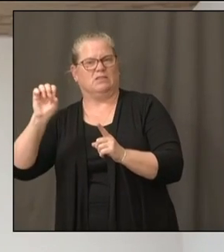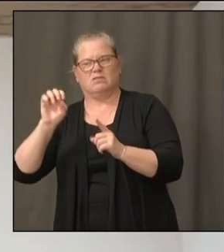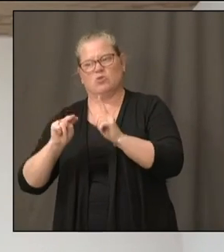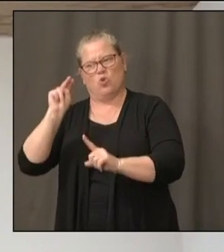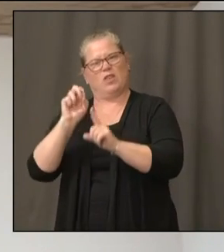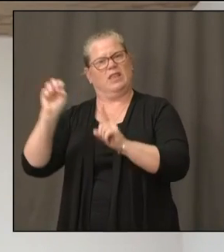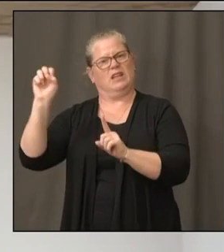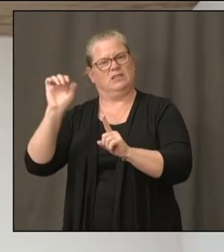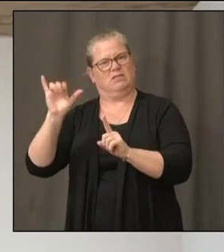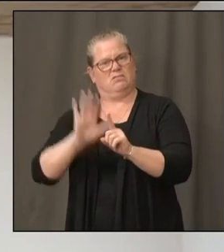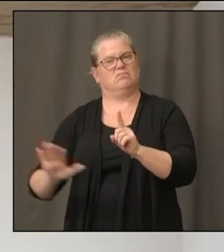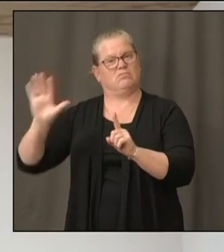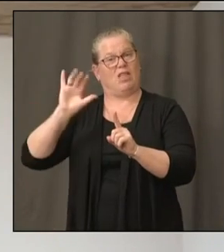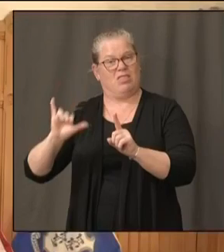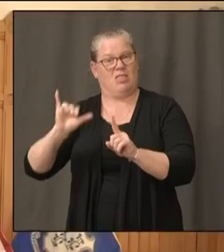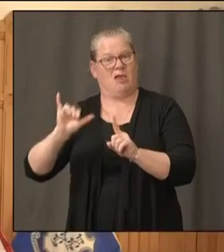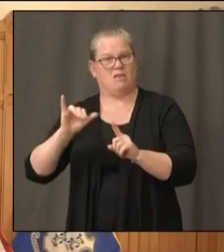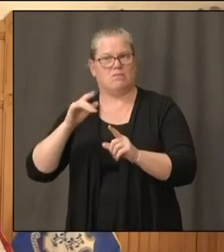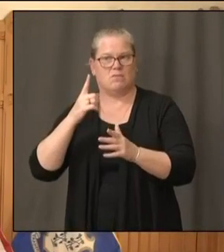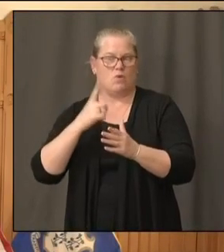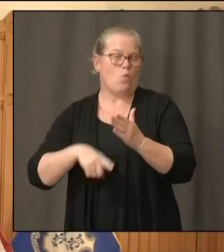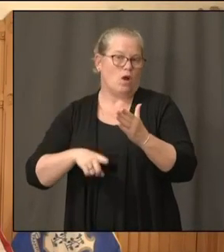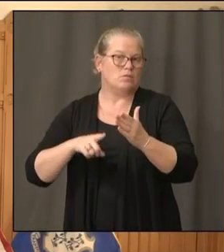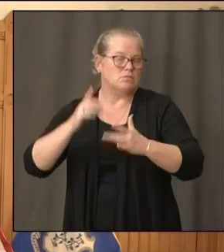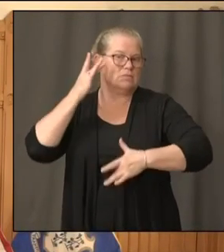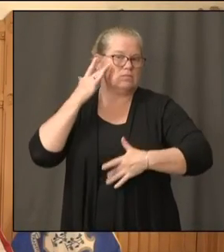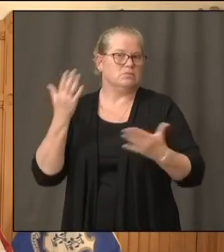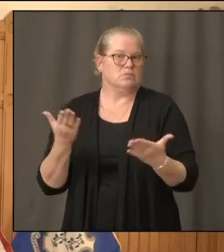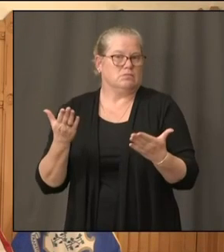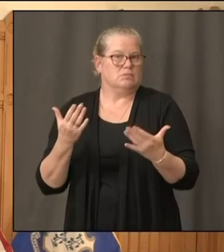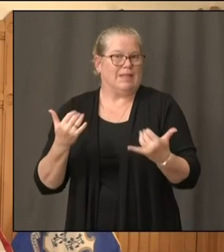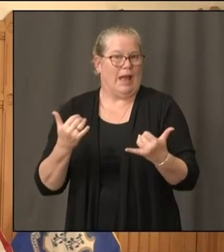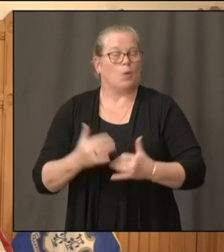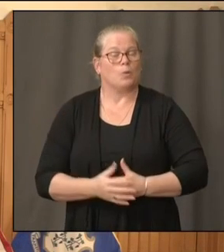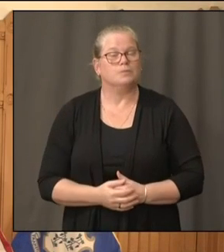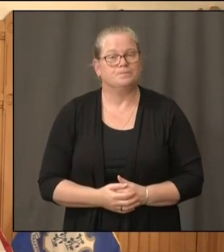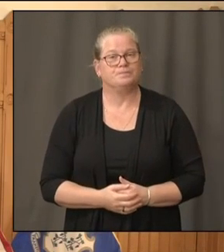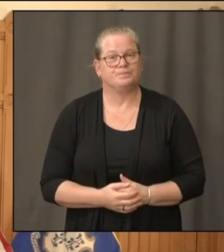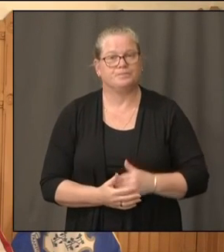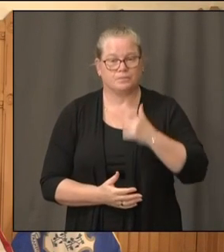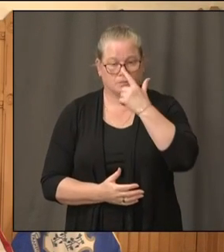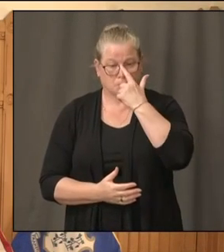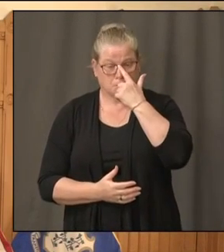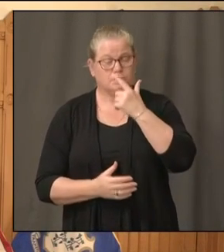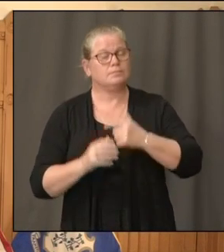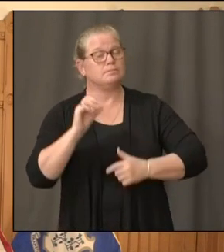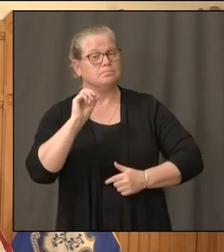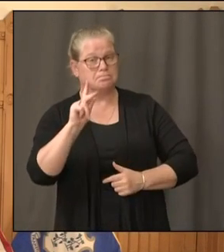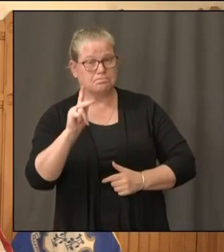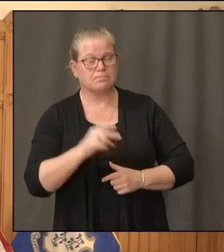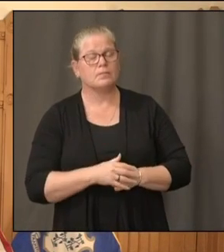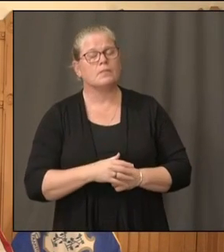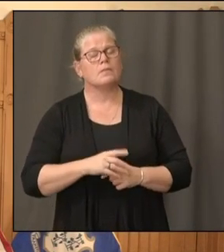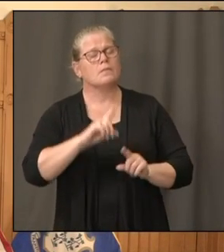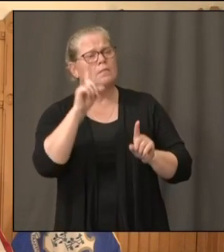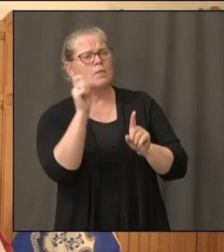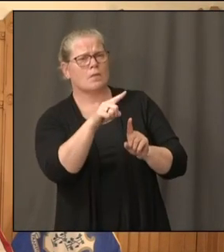Okay. And sorry, back to the governor. As you mentioned, California